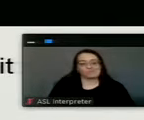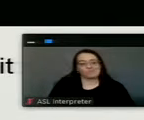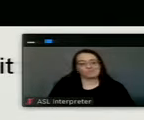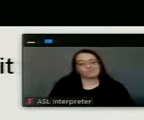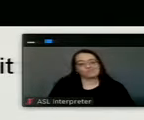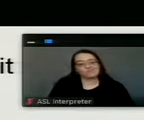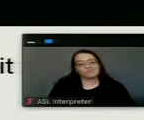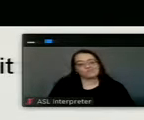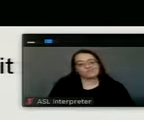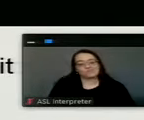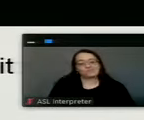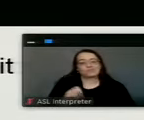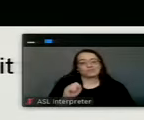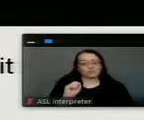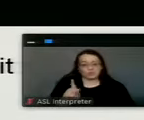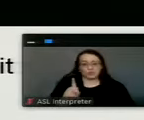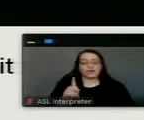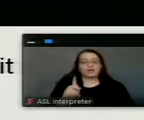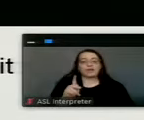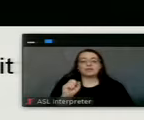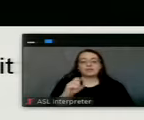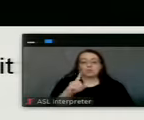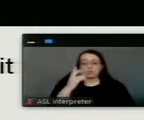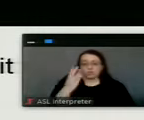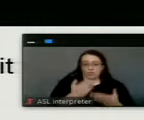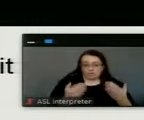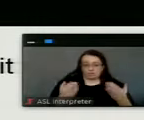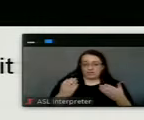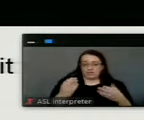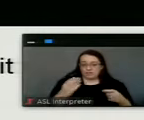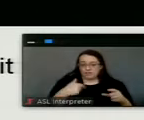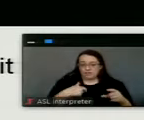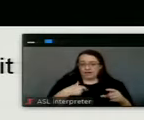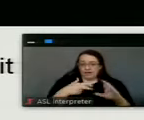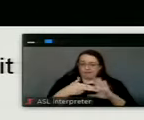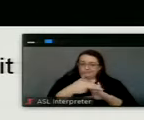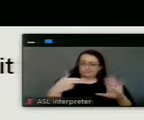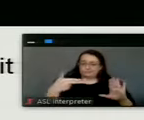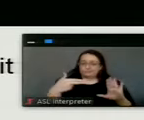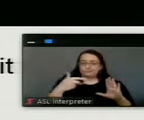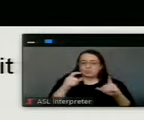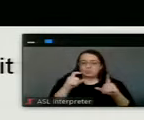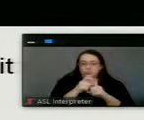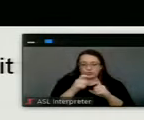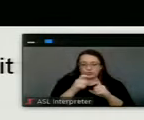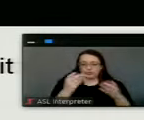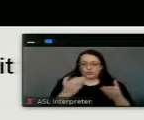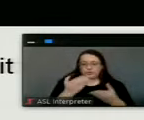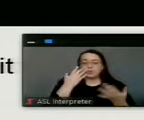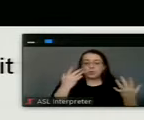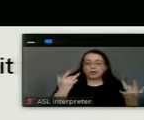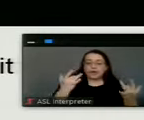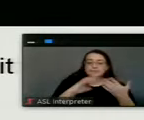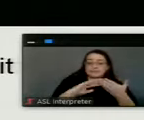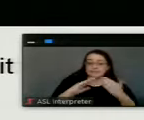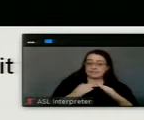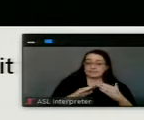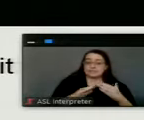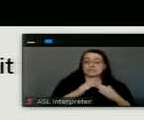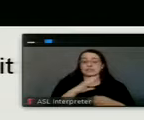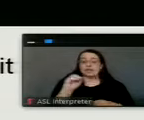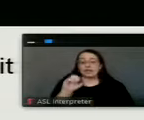Okay. So this is one thing and I, and I highlighted the word here is because the city and um,